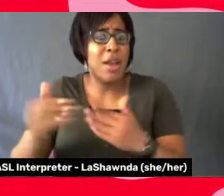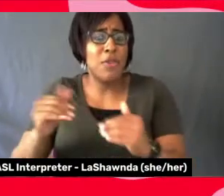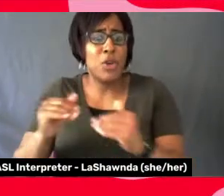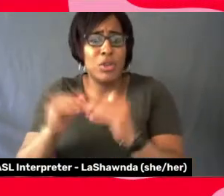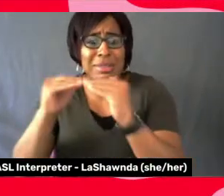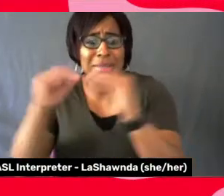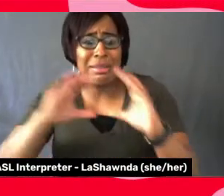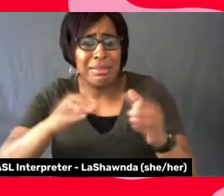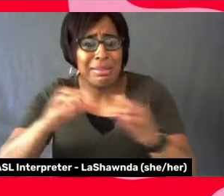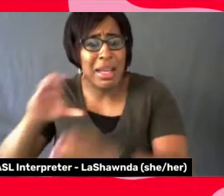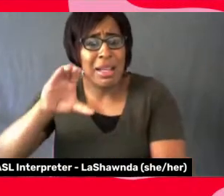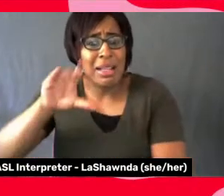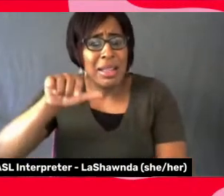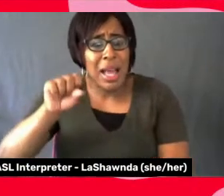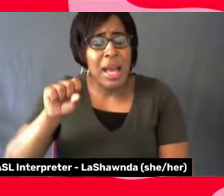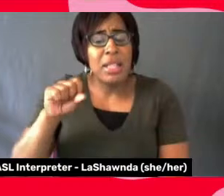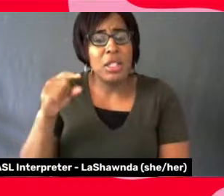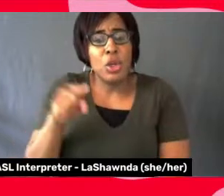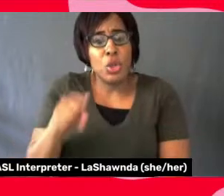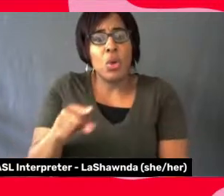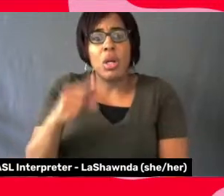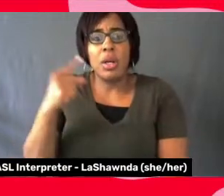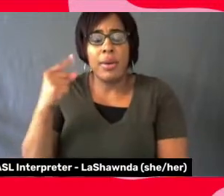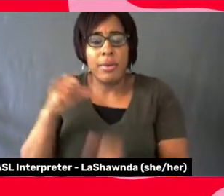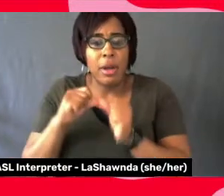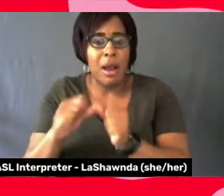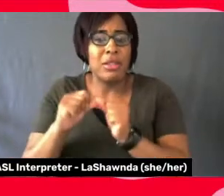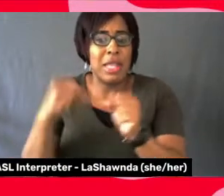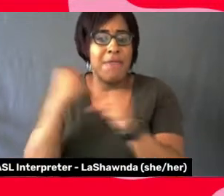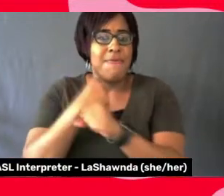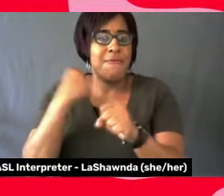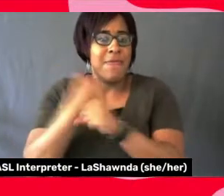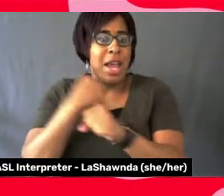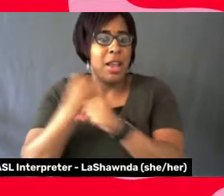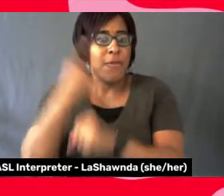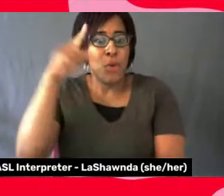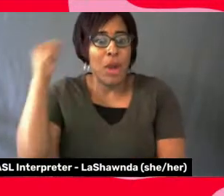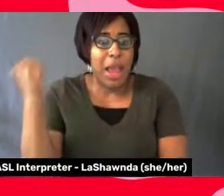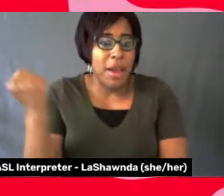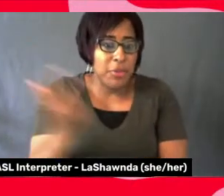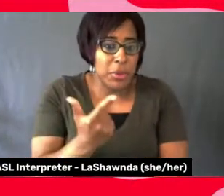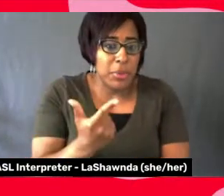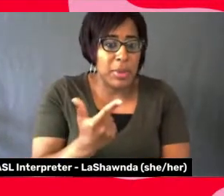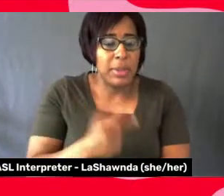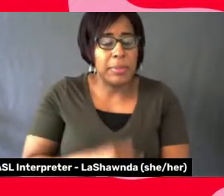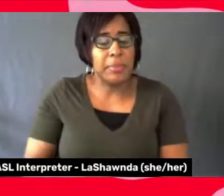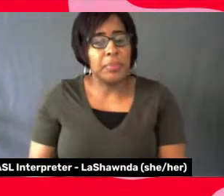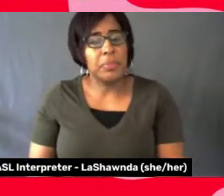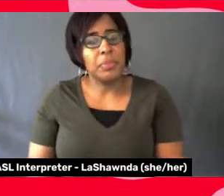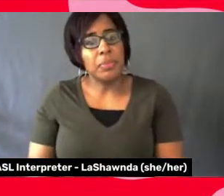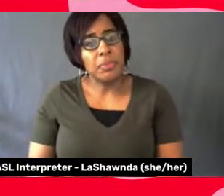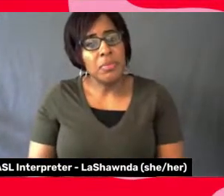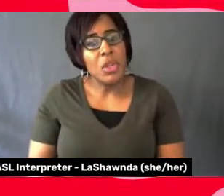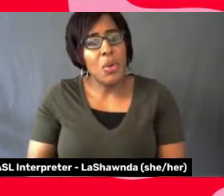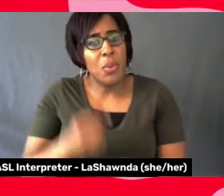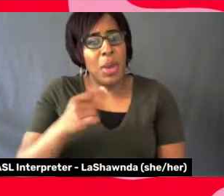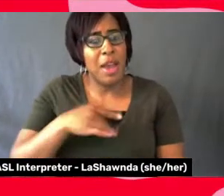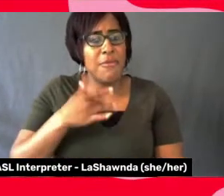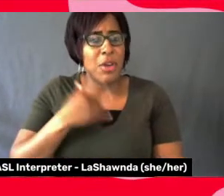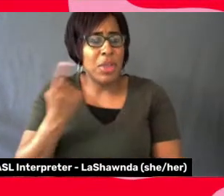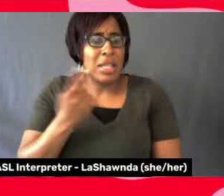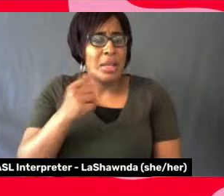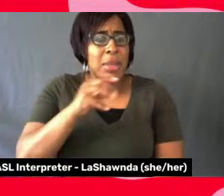fighting a battle for everyone. And I think that that's something that, um, Mama Fern and